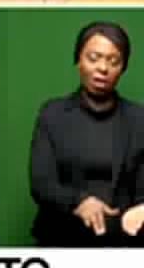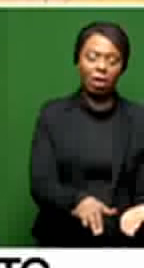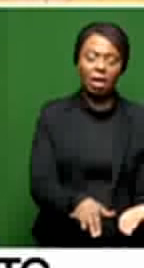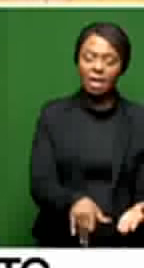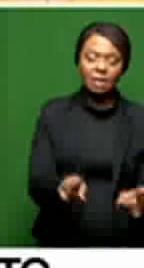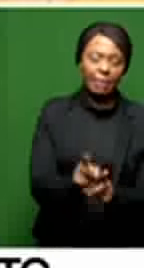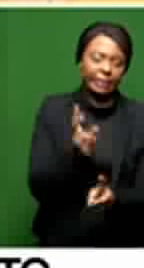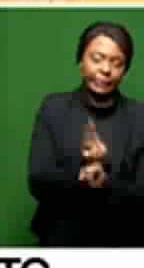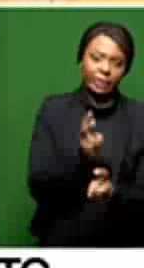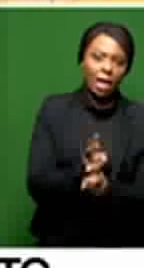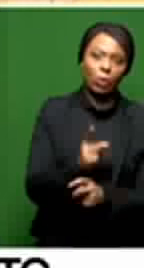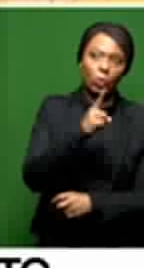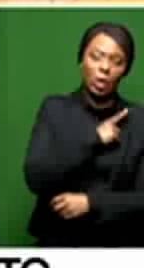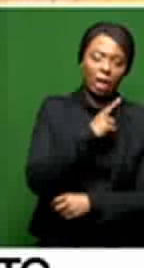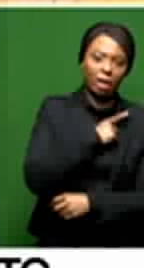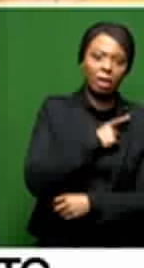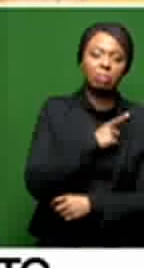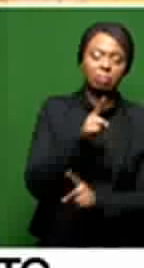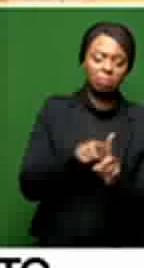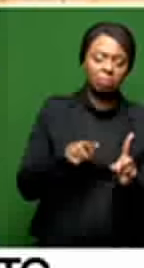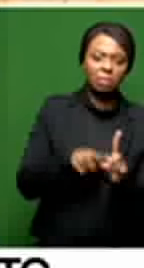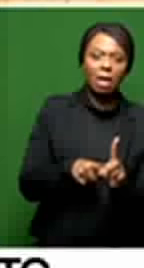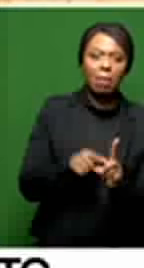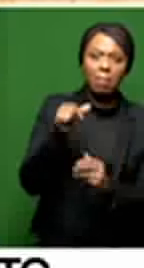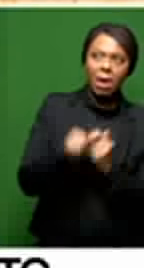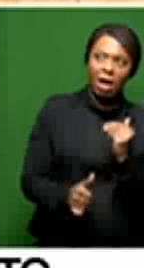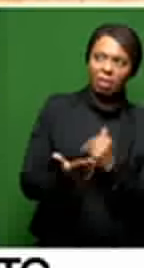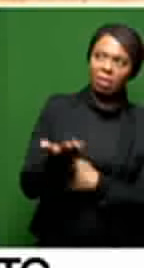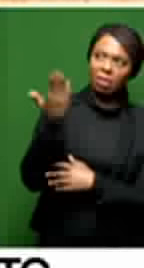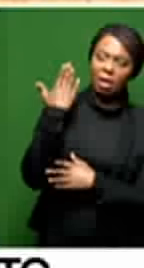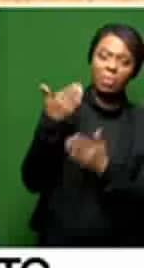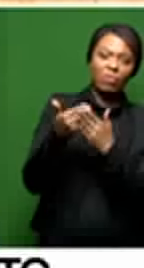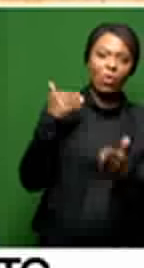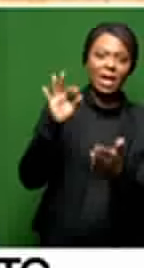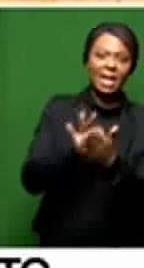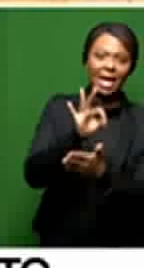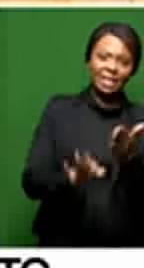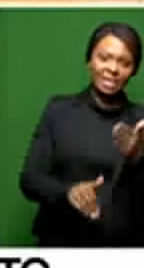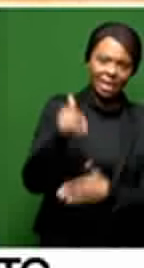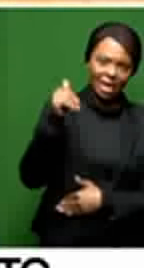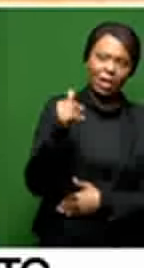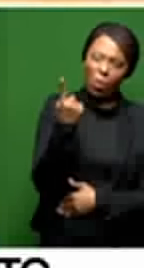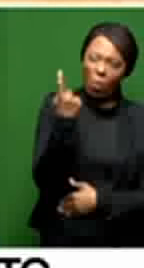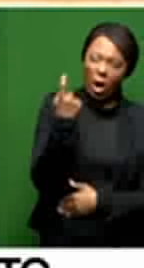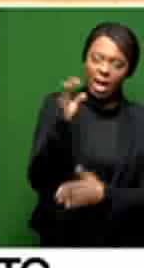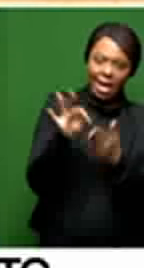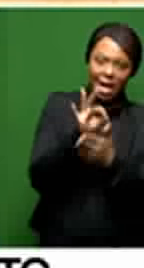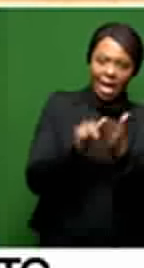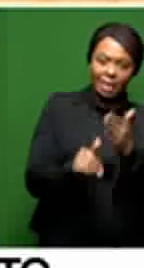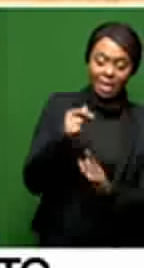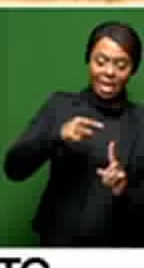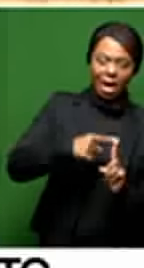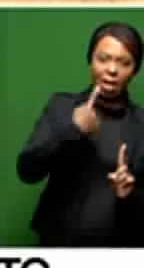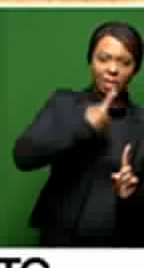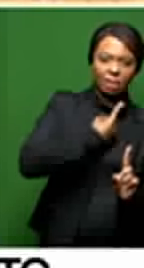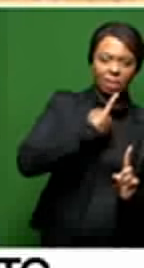for them is she passed away barely months before the elections. And this was one election we are told that she